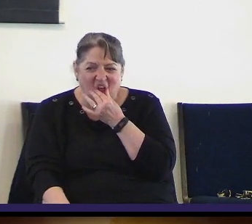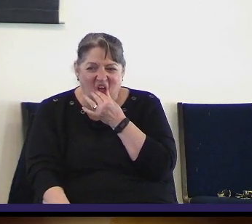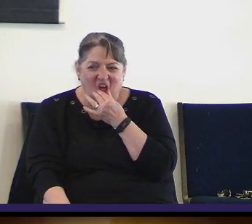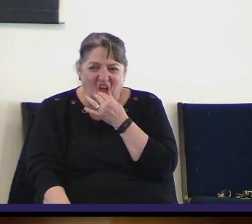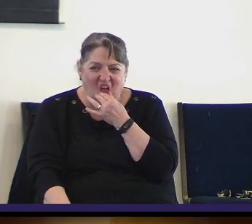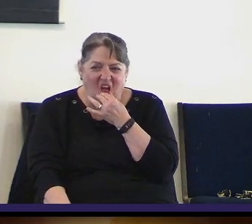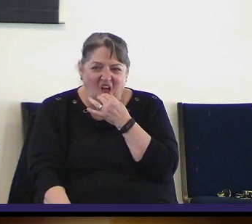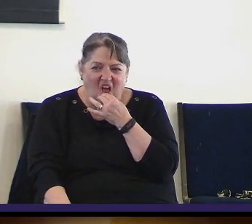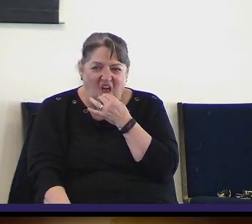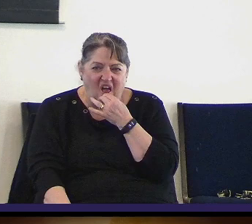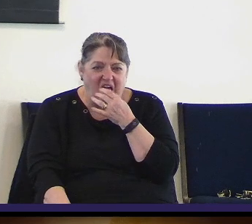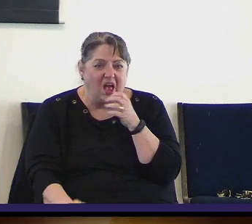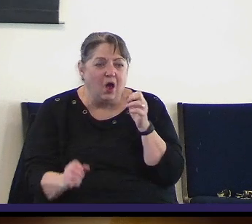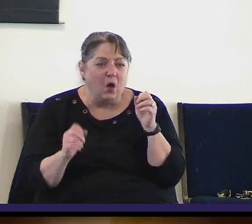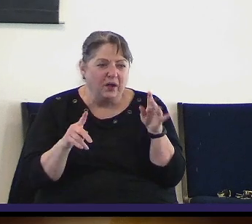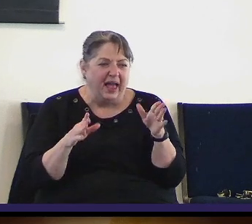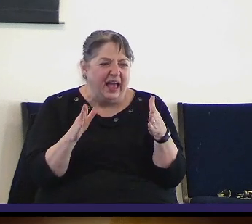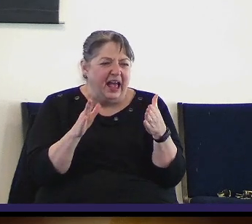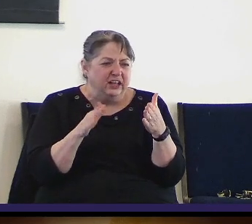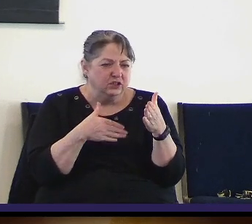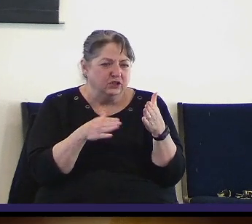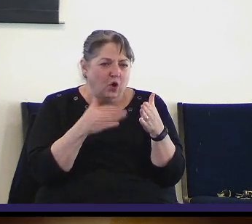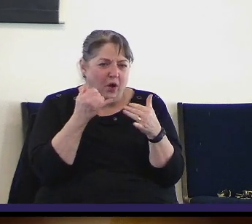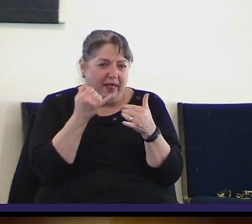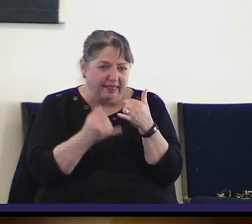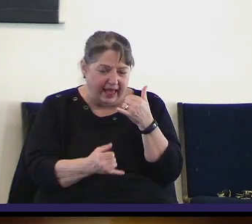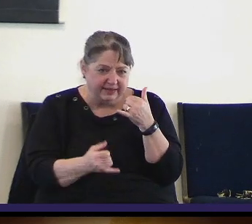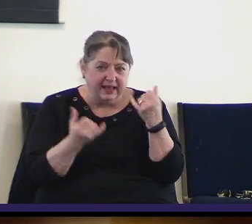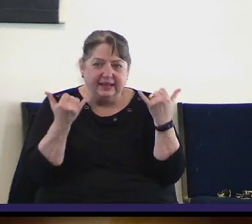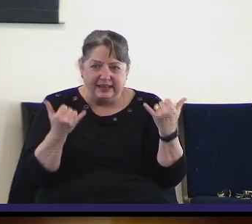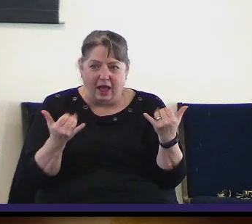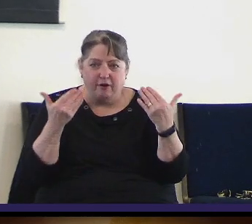we will not have any closing song today so that is the ending